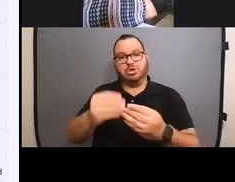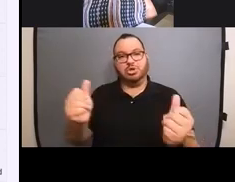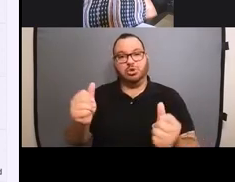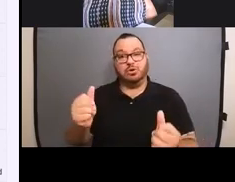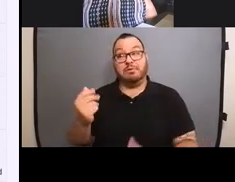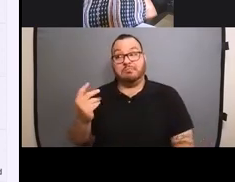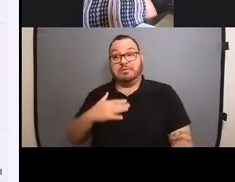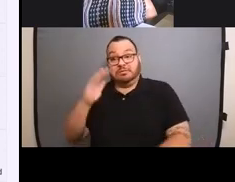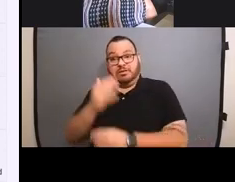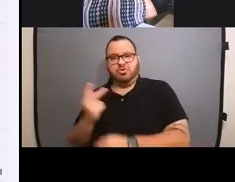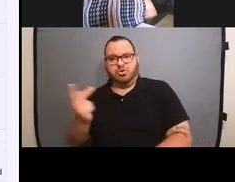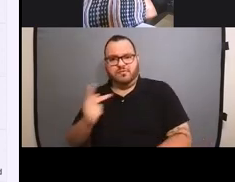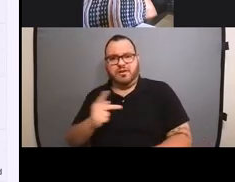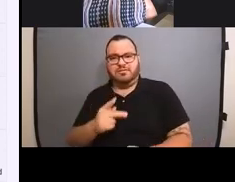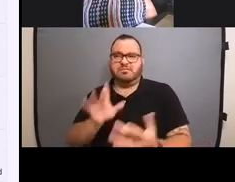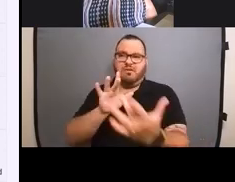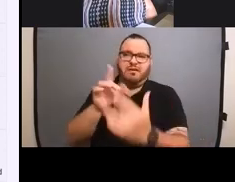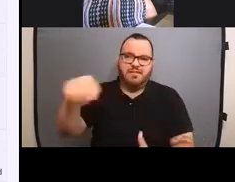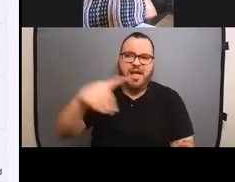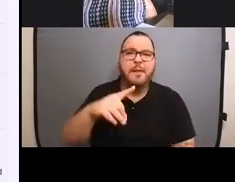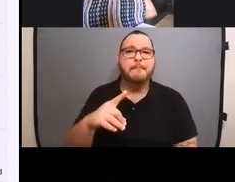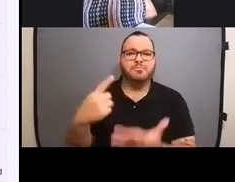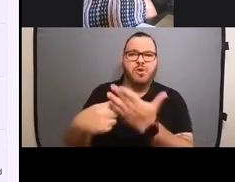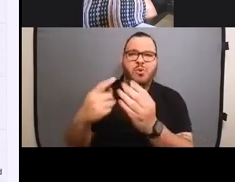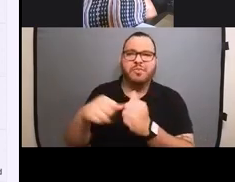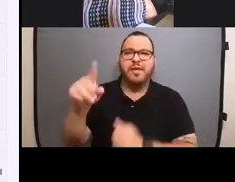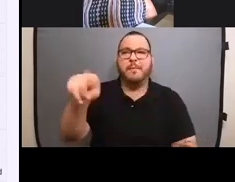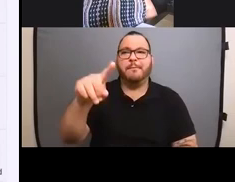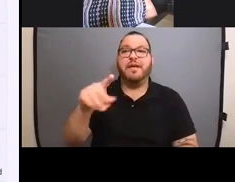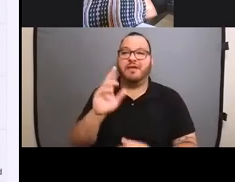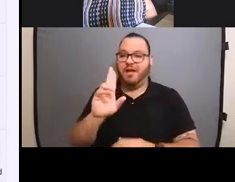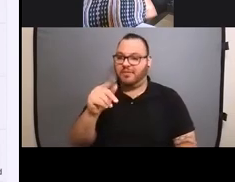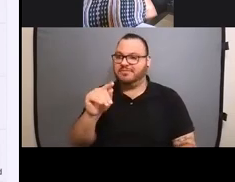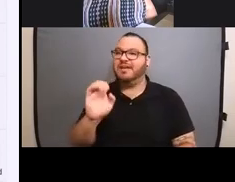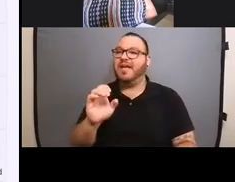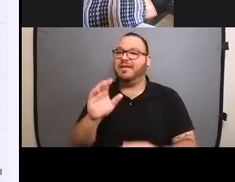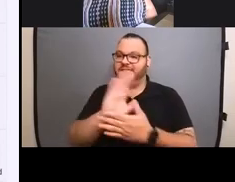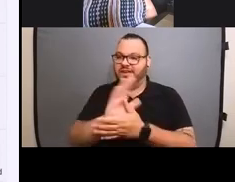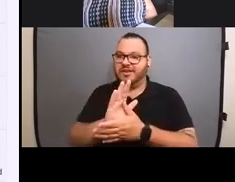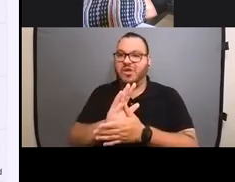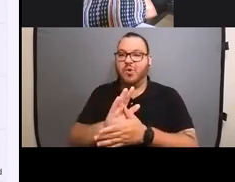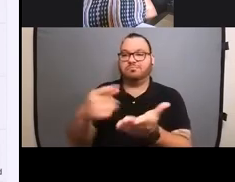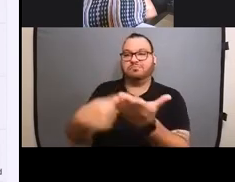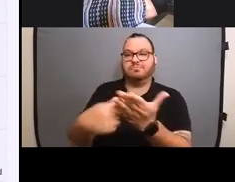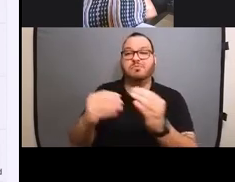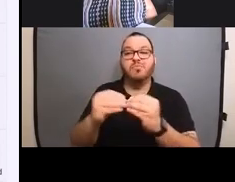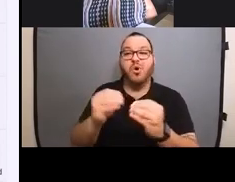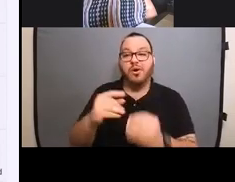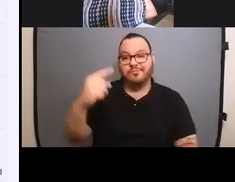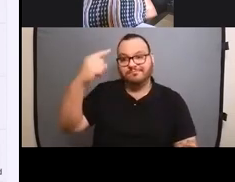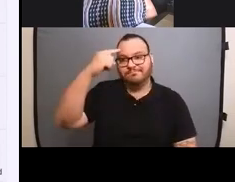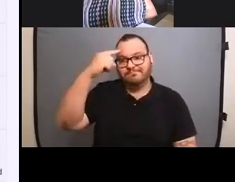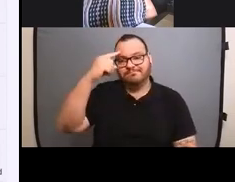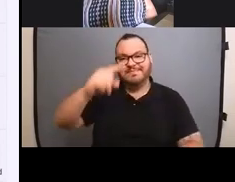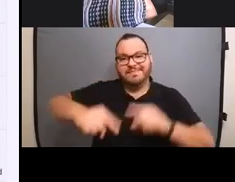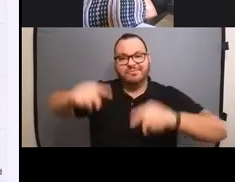them and, and talked to them and they updated that video so that it talks more about neurodiversity. So that's one of